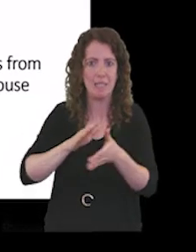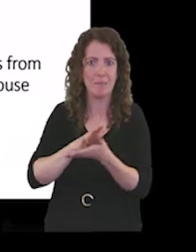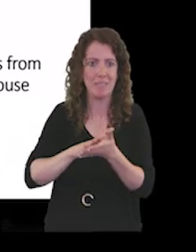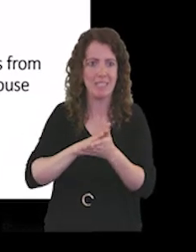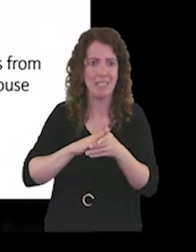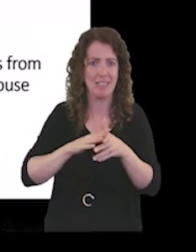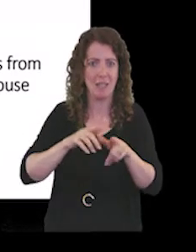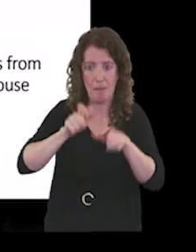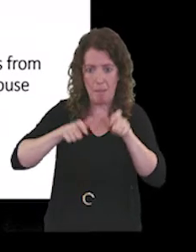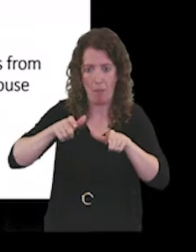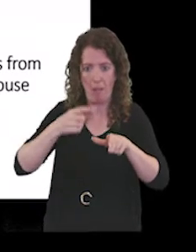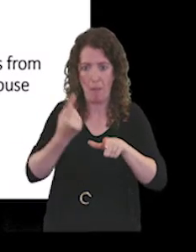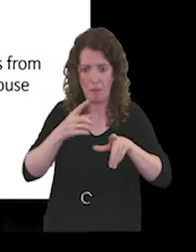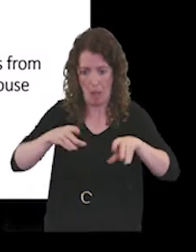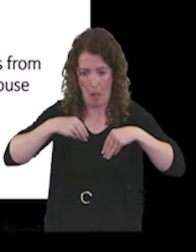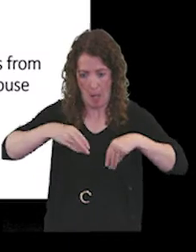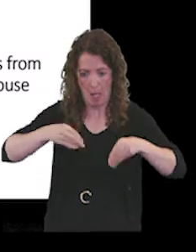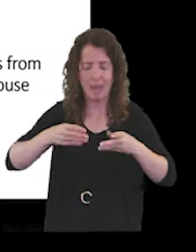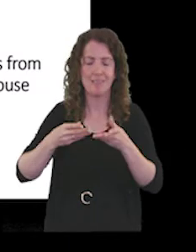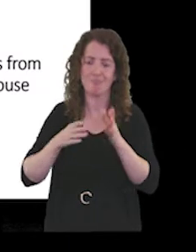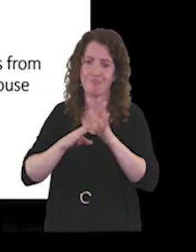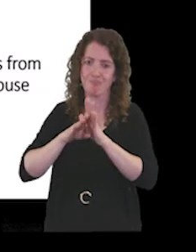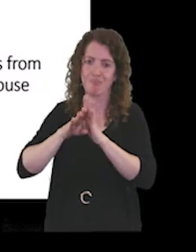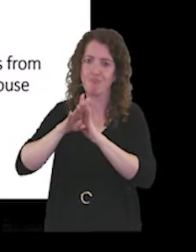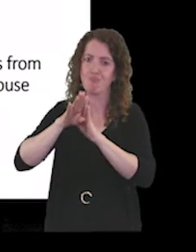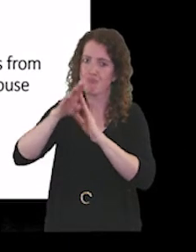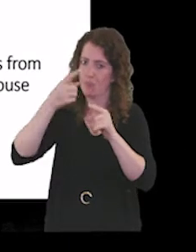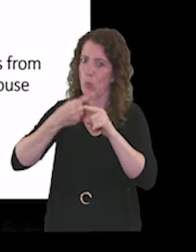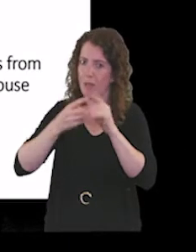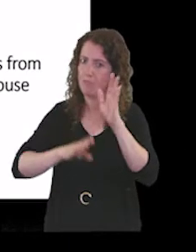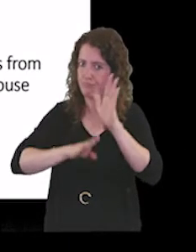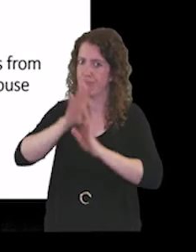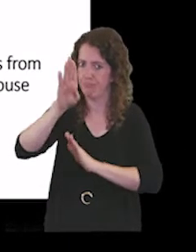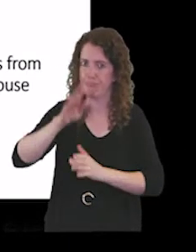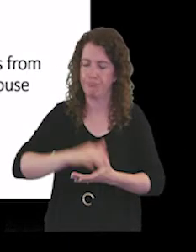rising very quickly.